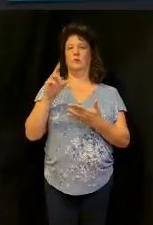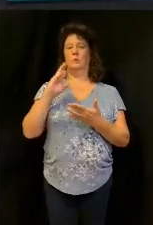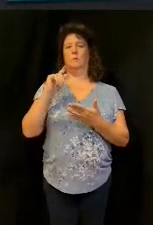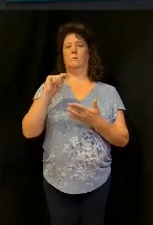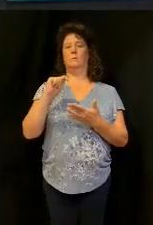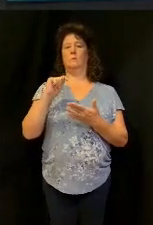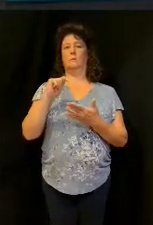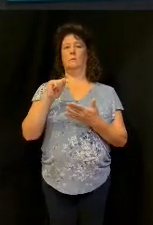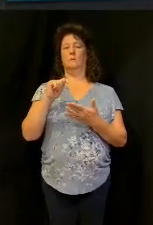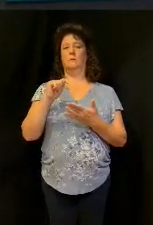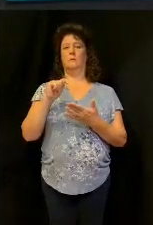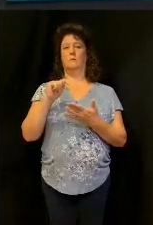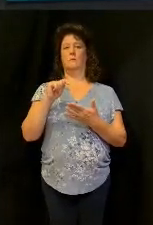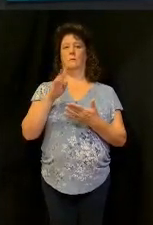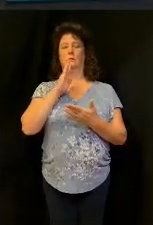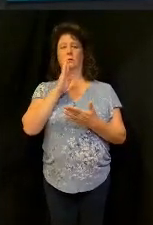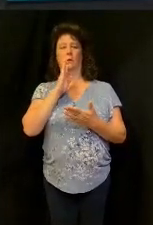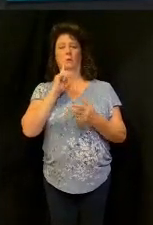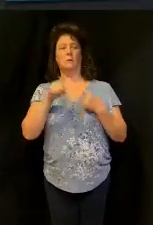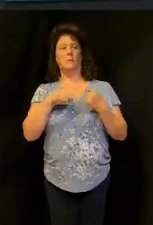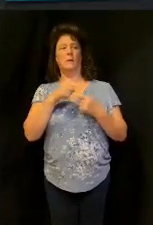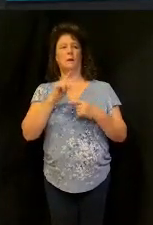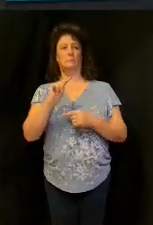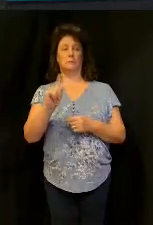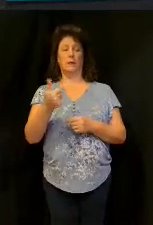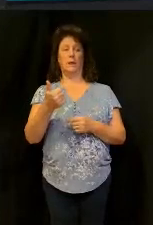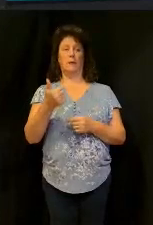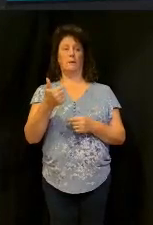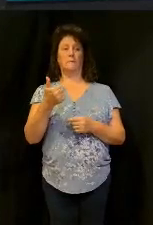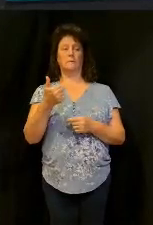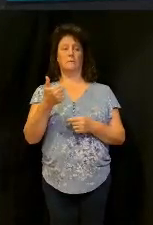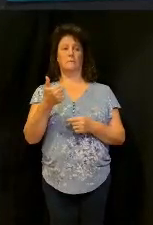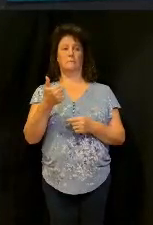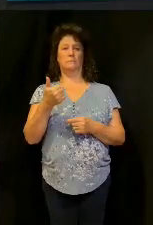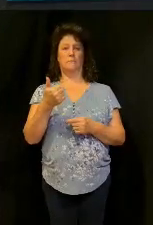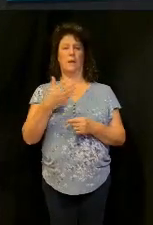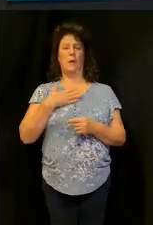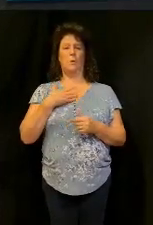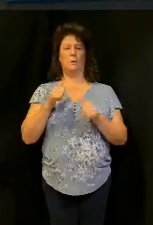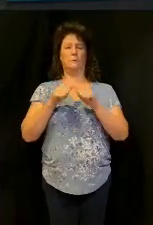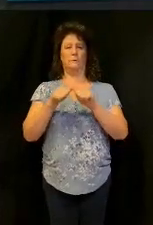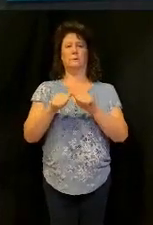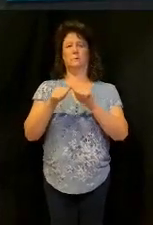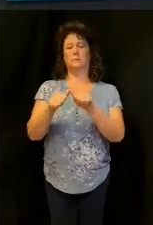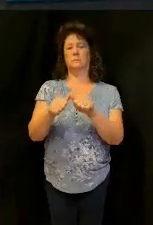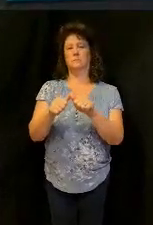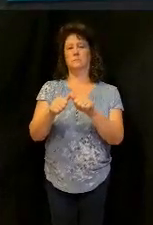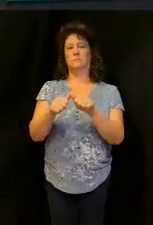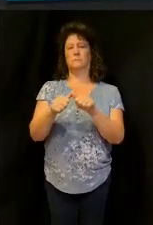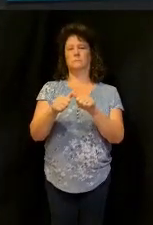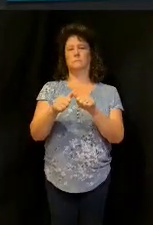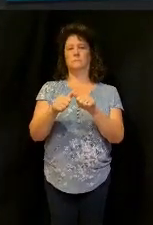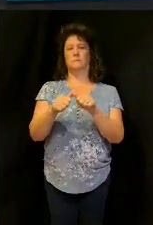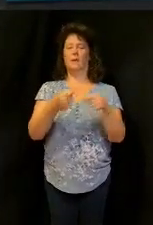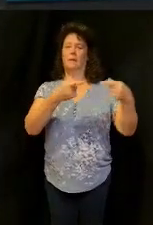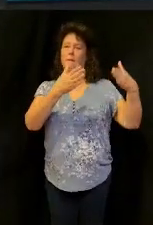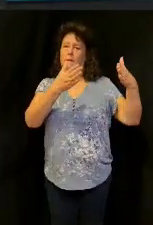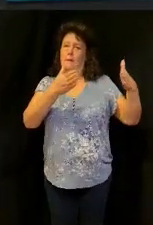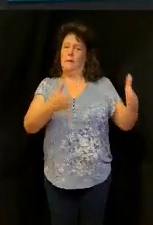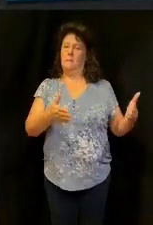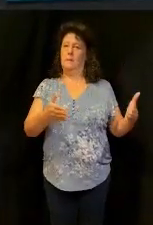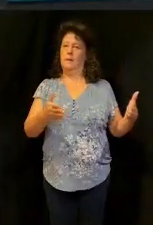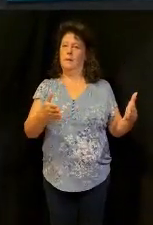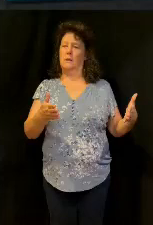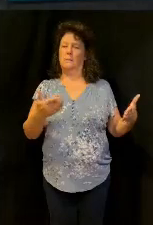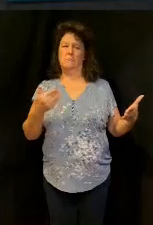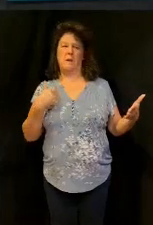to build on what he has spoken about, and go some different directions, but the enemy has got us so afraid